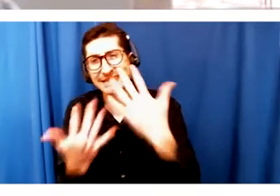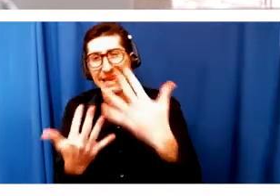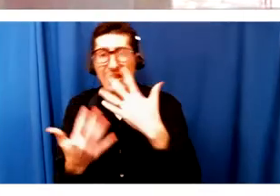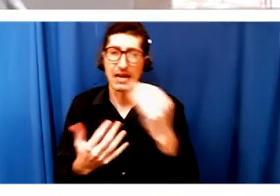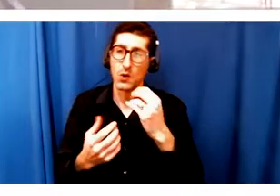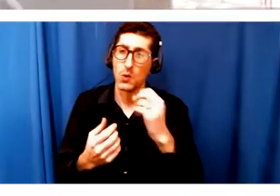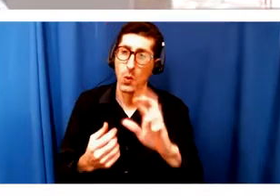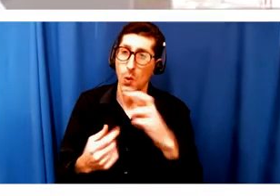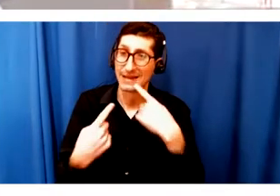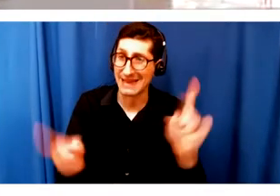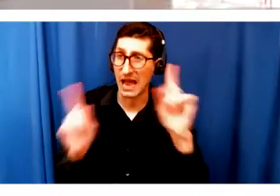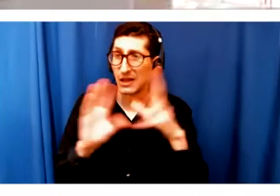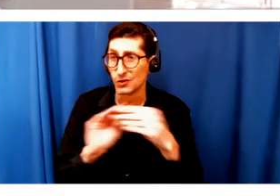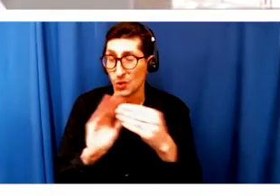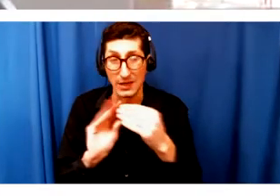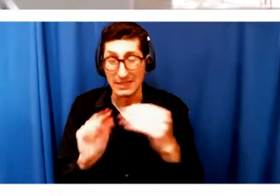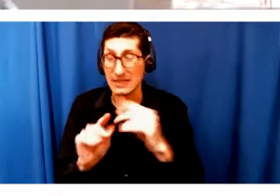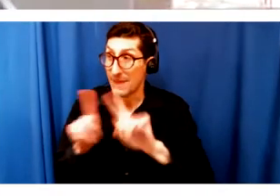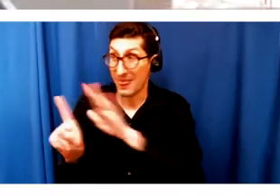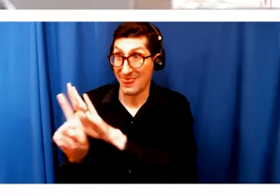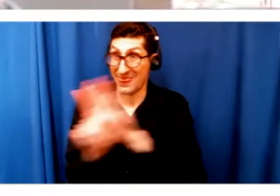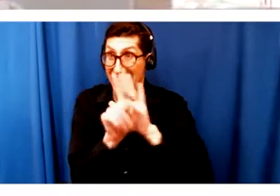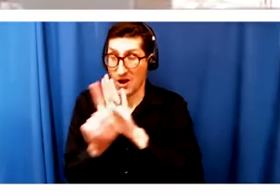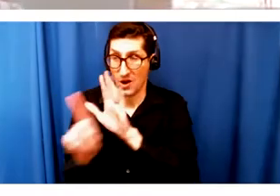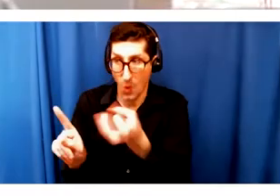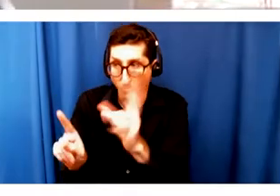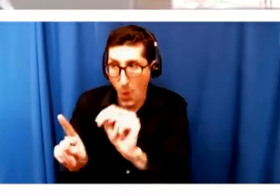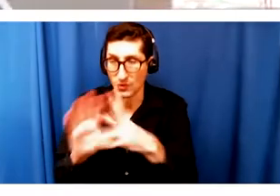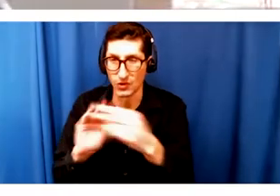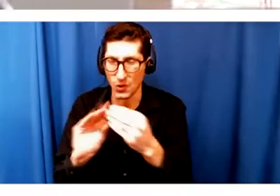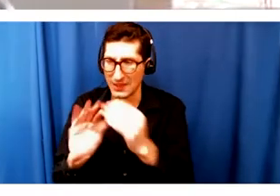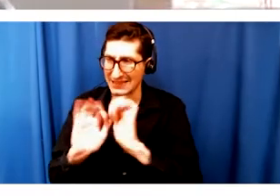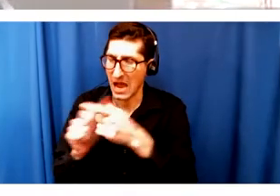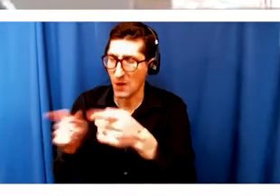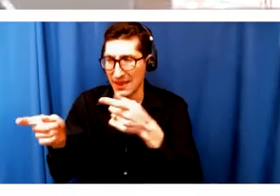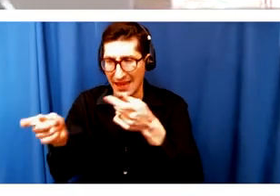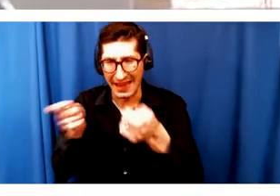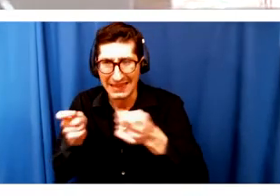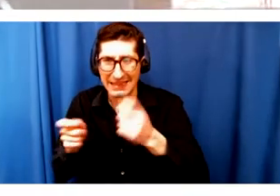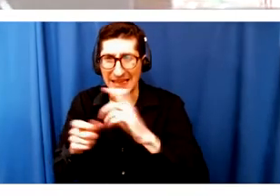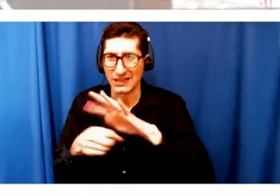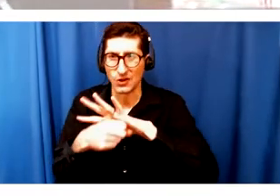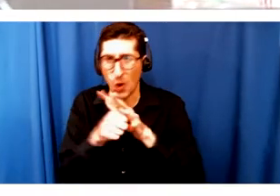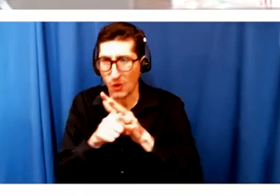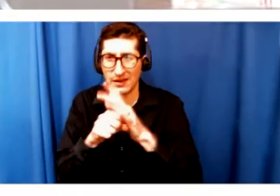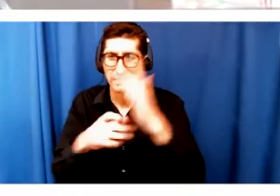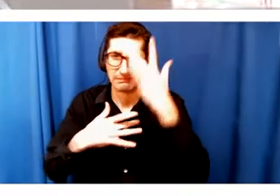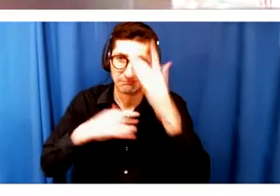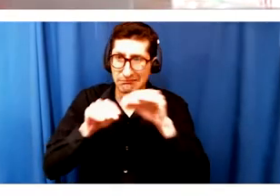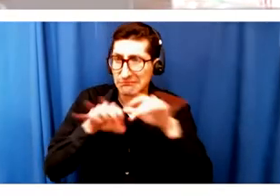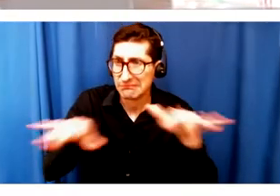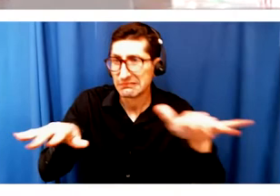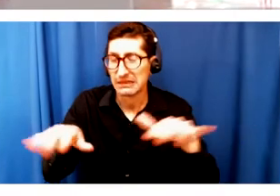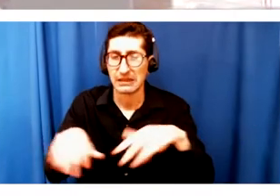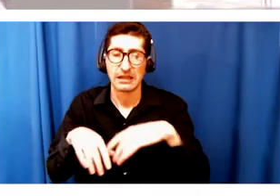of tell what is your story in this moment? How are you handling the pandemic? How are you handling the, right, I'm